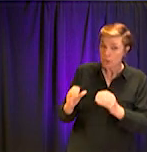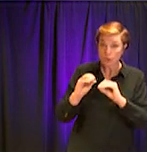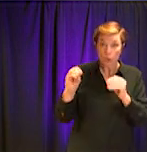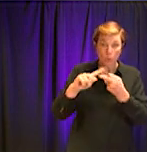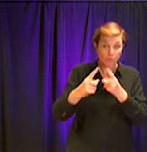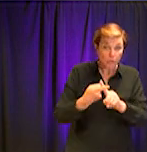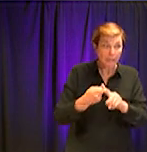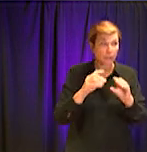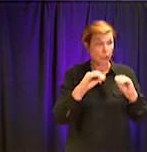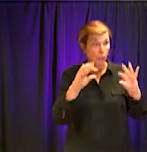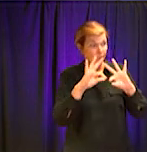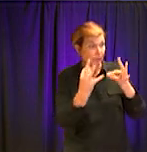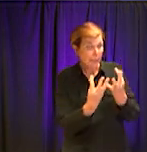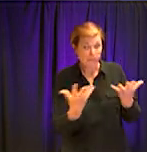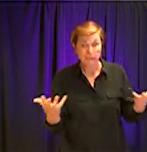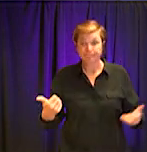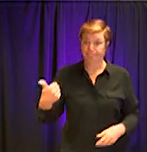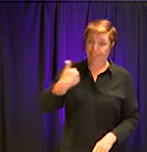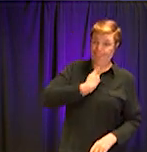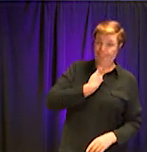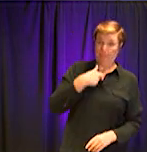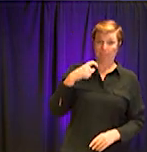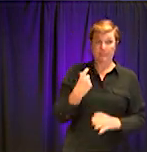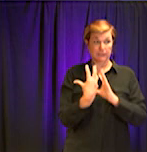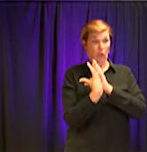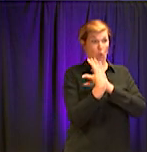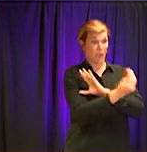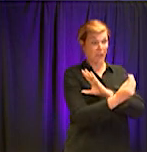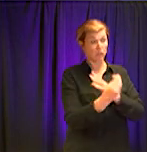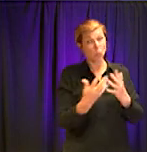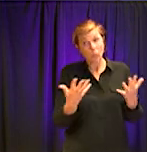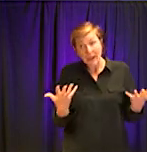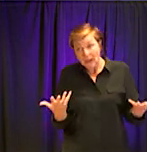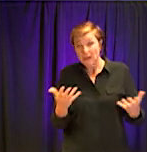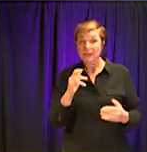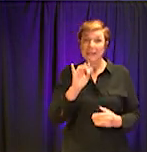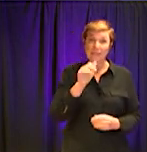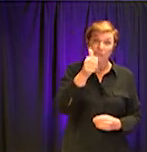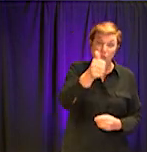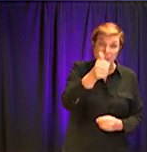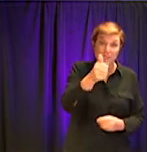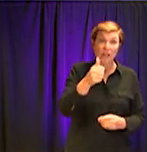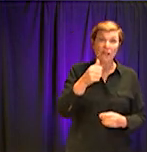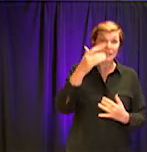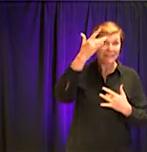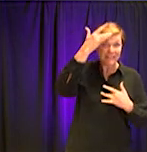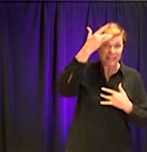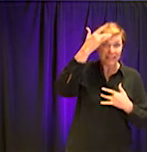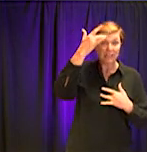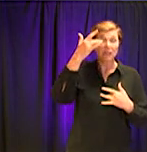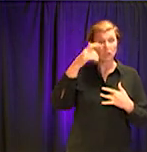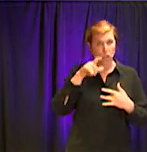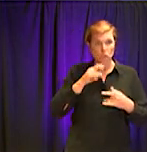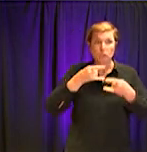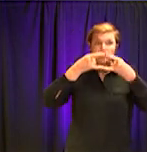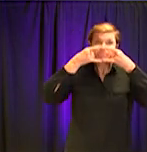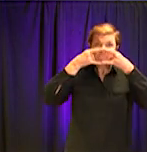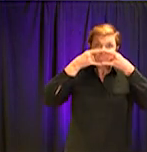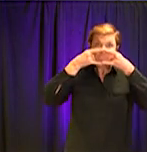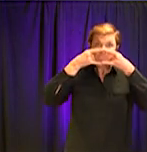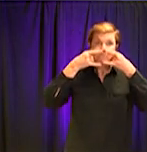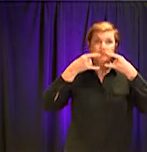They have to go get food. So if that's the case, then if you're sick and you need to go out in the community, you should be wearing a surgical or, you know,